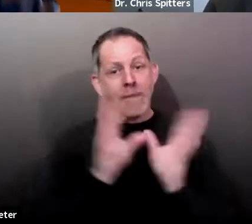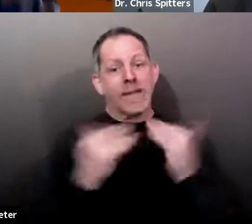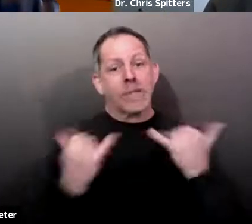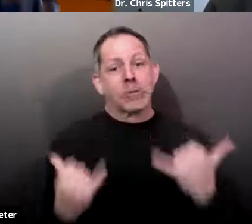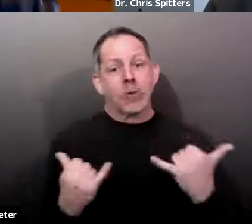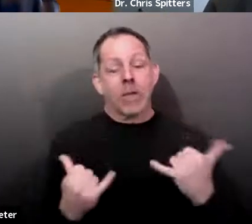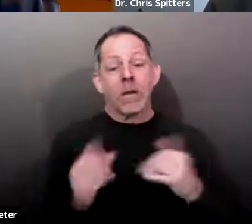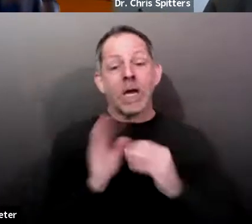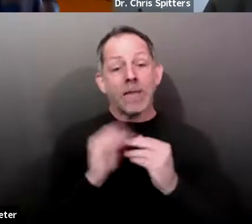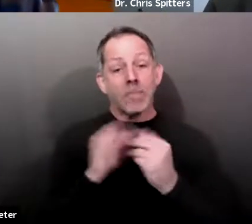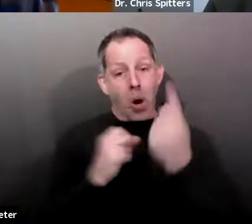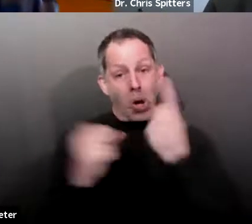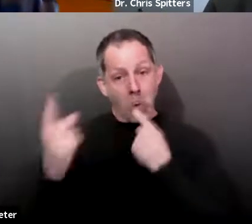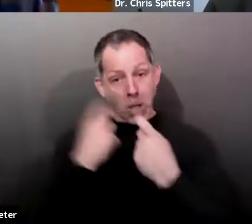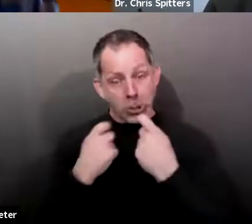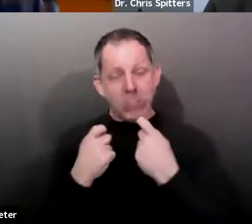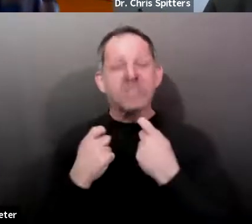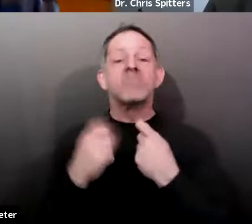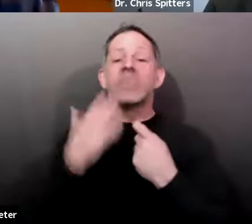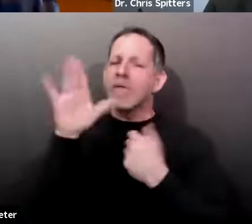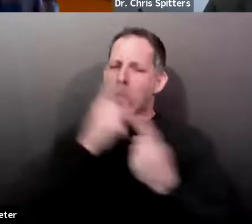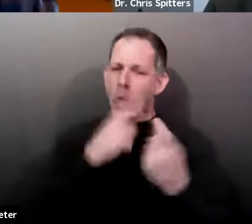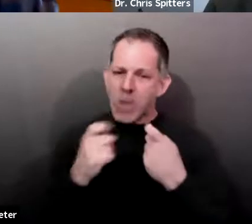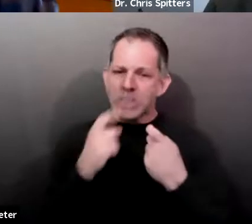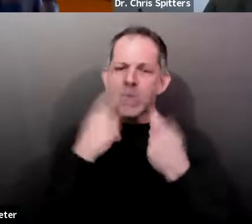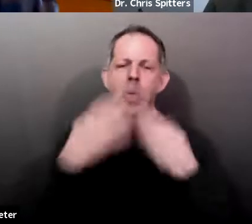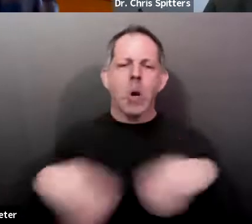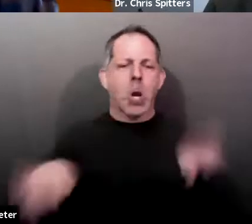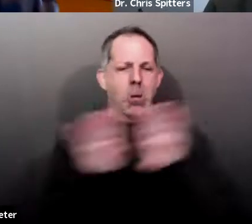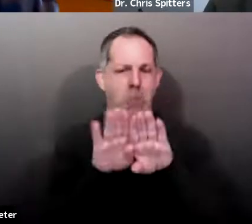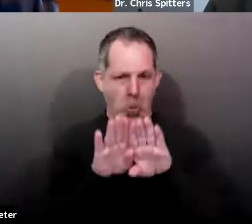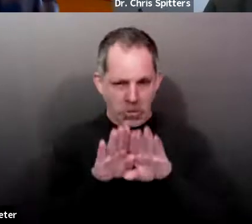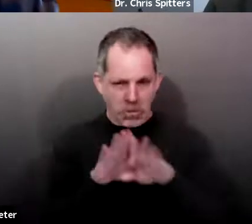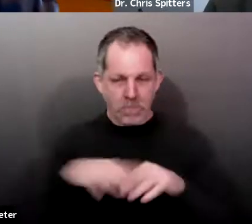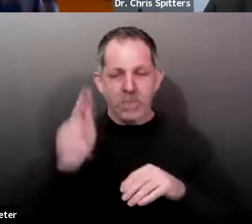Please stay tuned for future media availabilities.